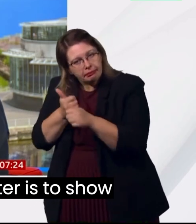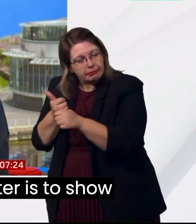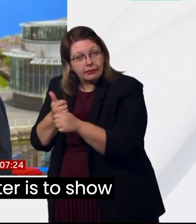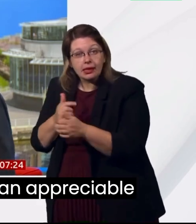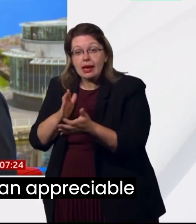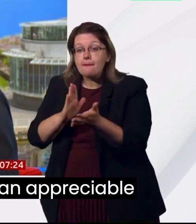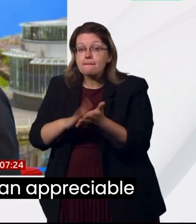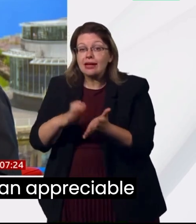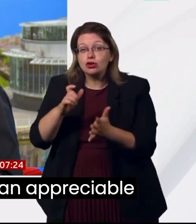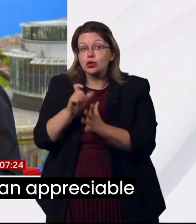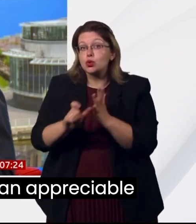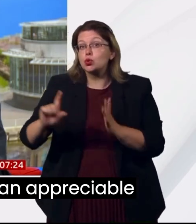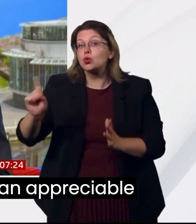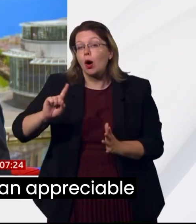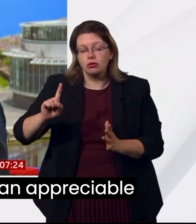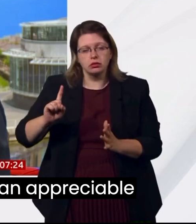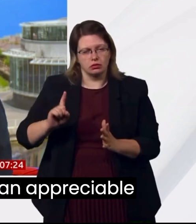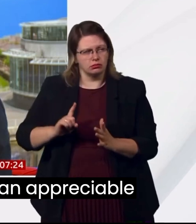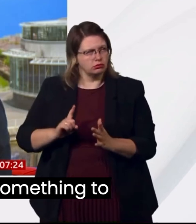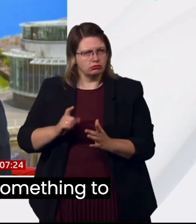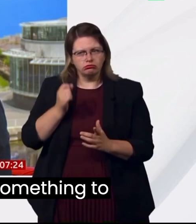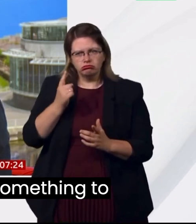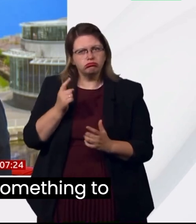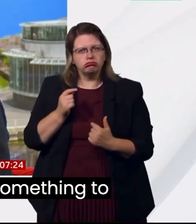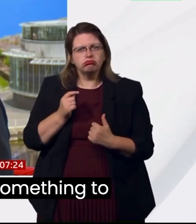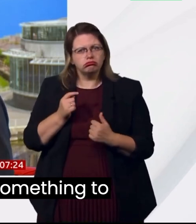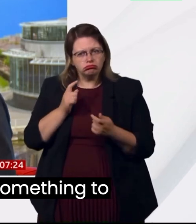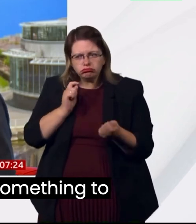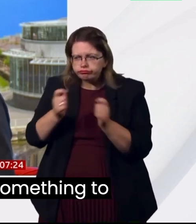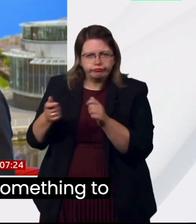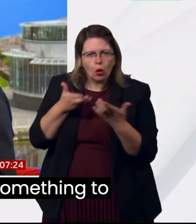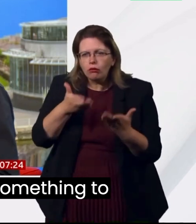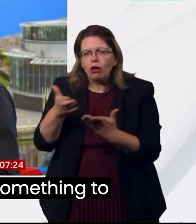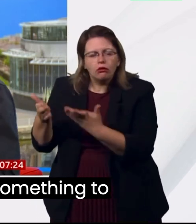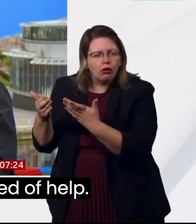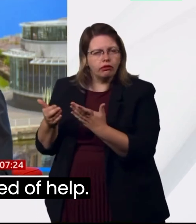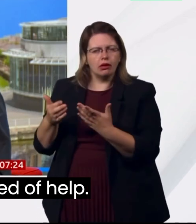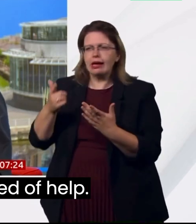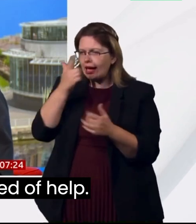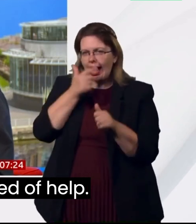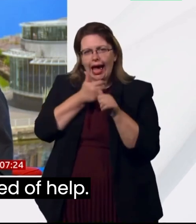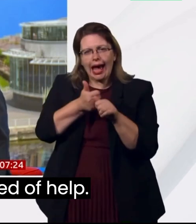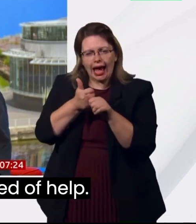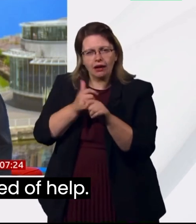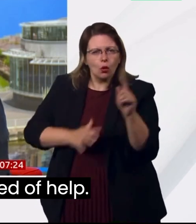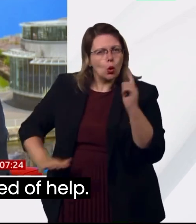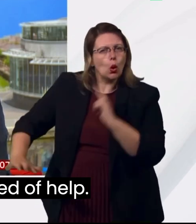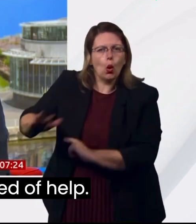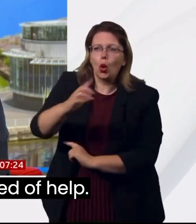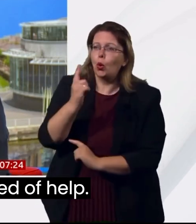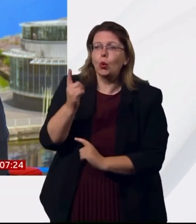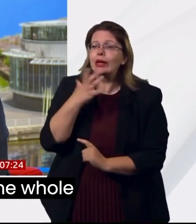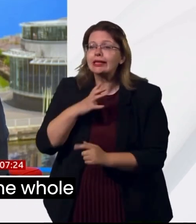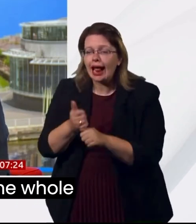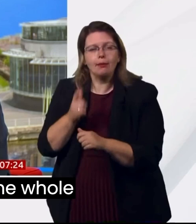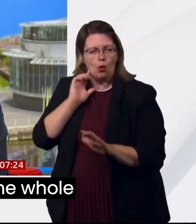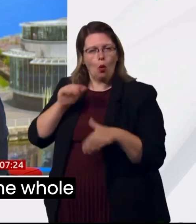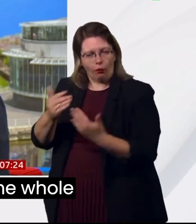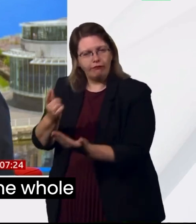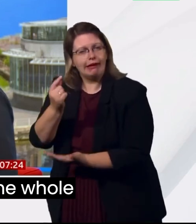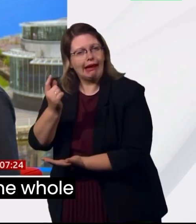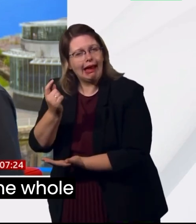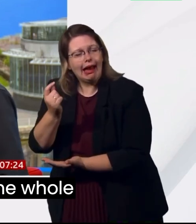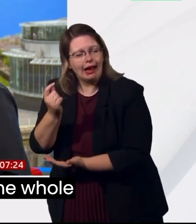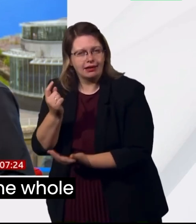Greater Manchester is to show that you can actually make an appreciable difference. We can offer something to everybody who is in need of help. However,